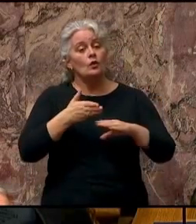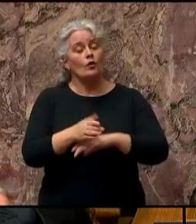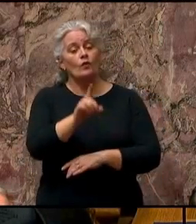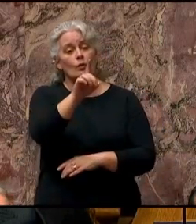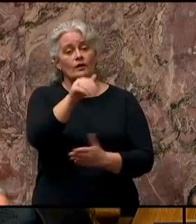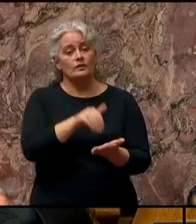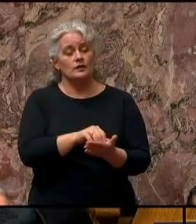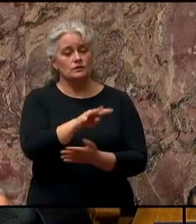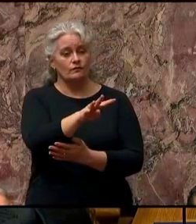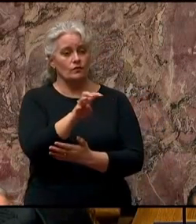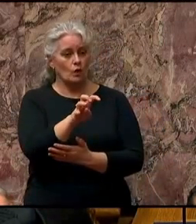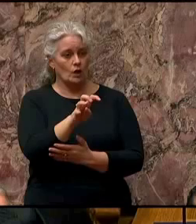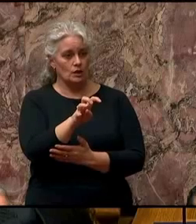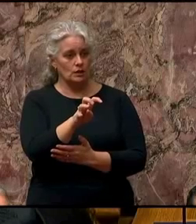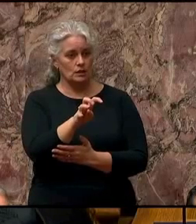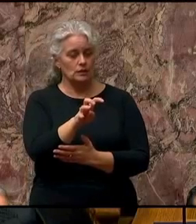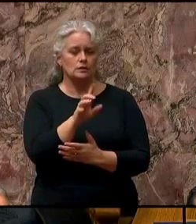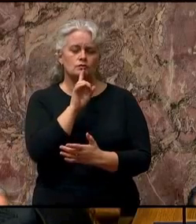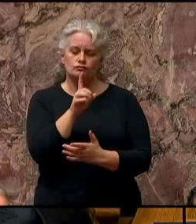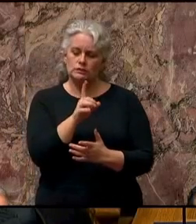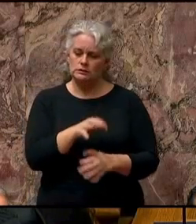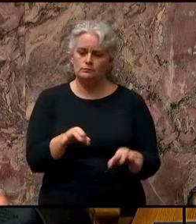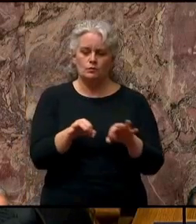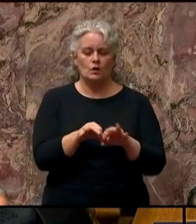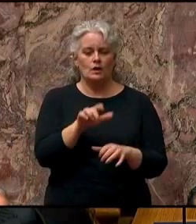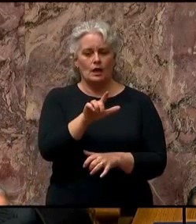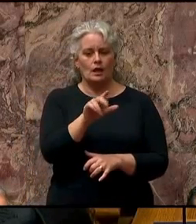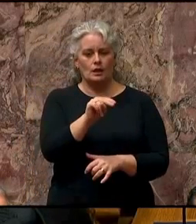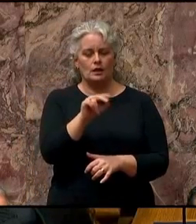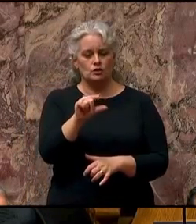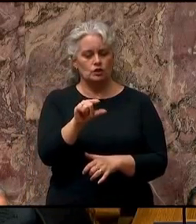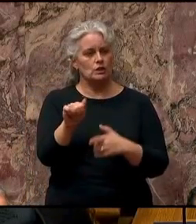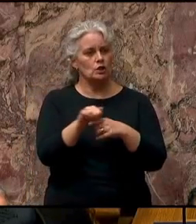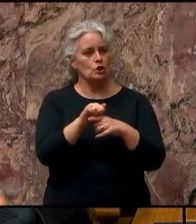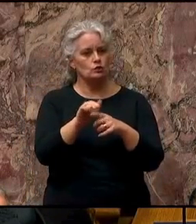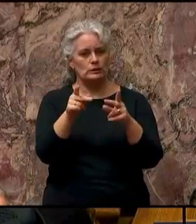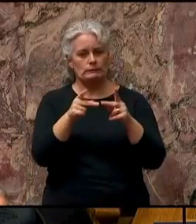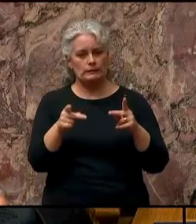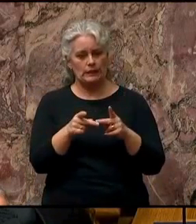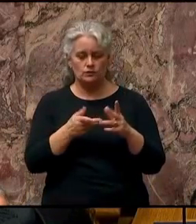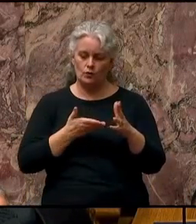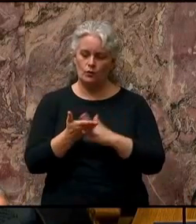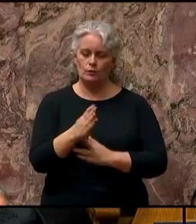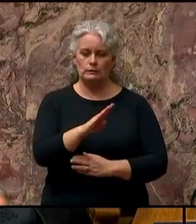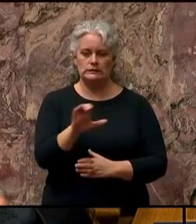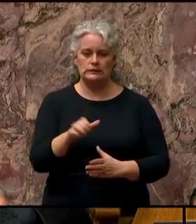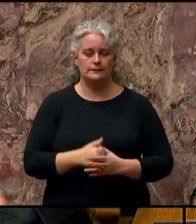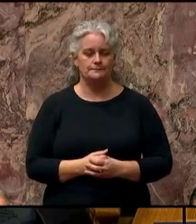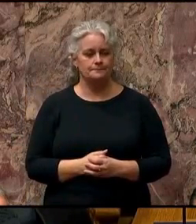,400 critical LNG training seats throughout the province.